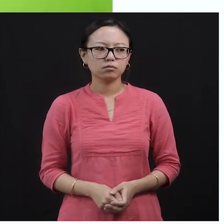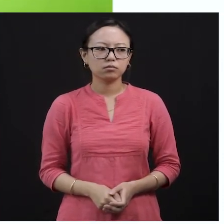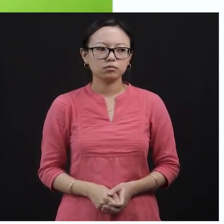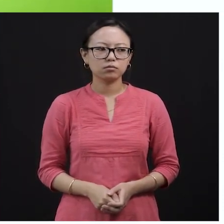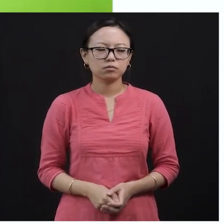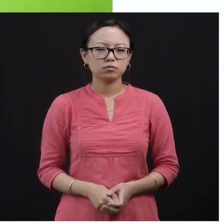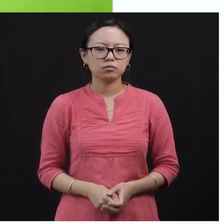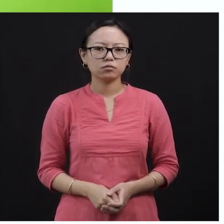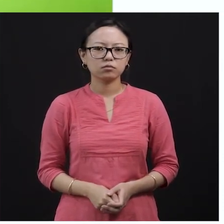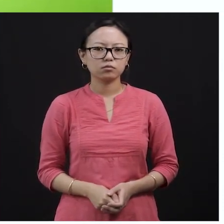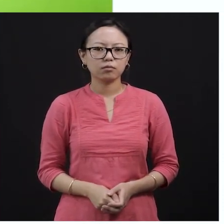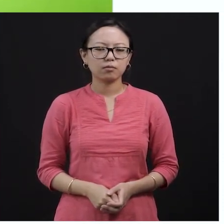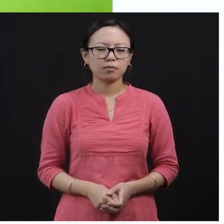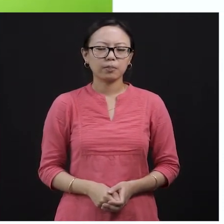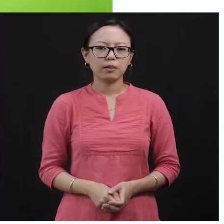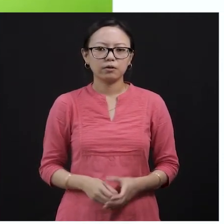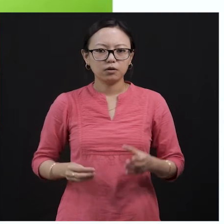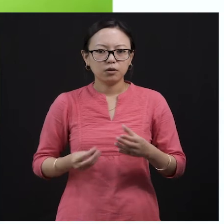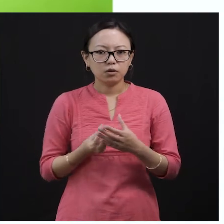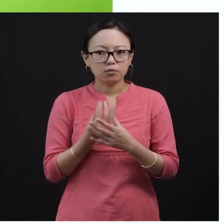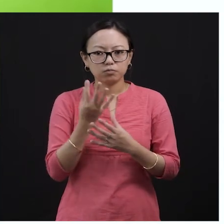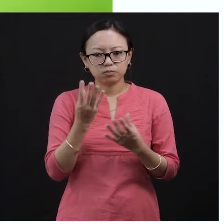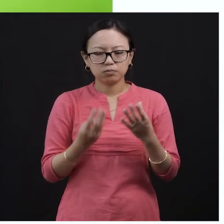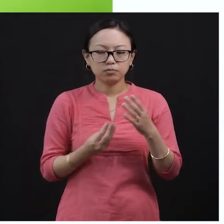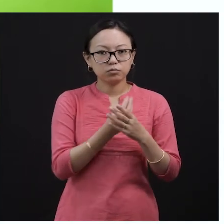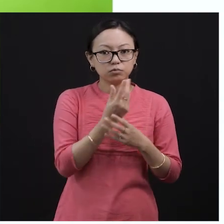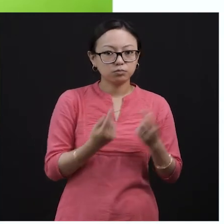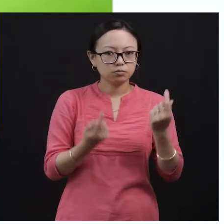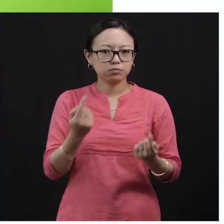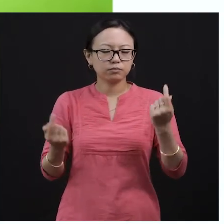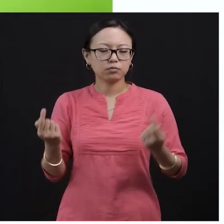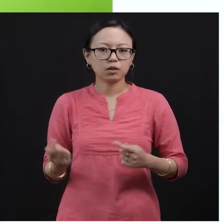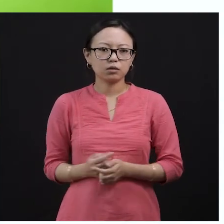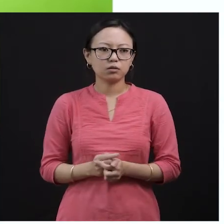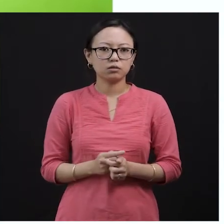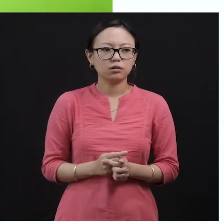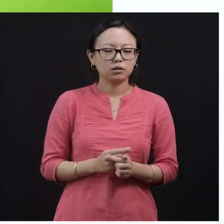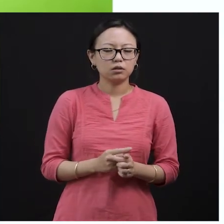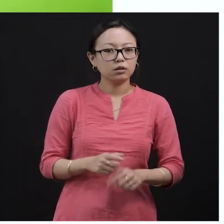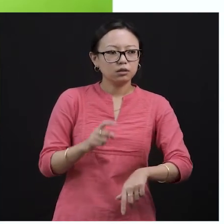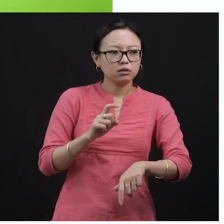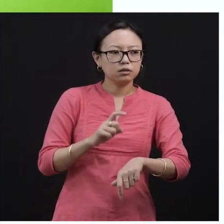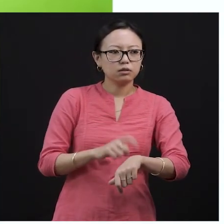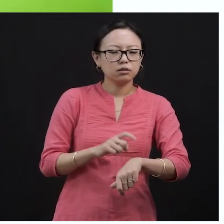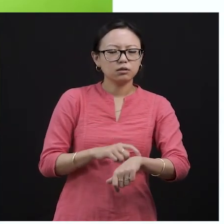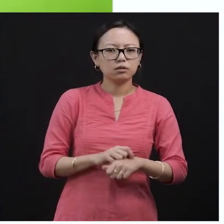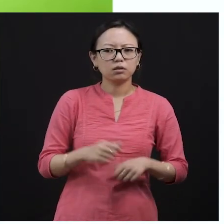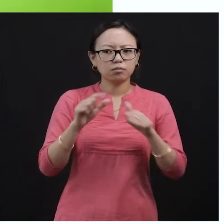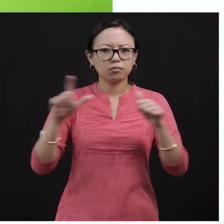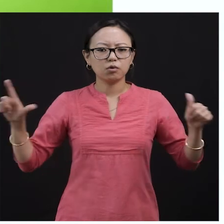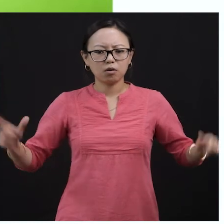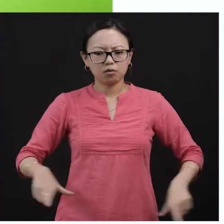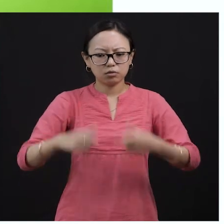And during the spring season, there will be red figs on the banyan tree. Every tree bears fruit. Almost every tree bears fruit.